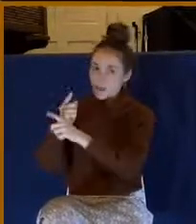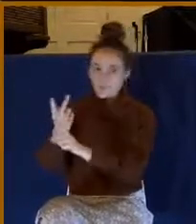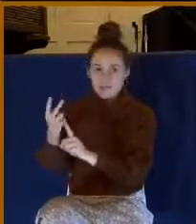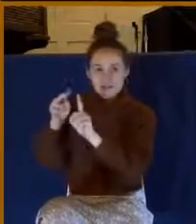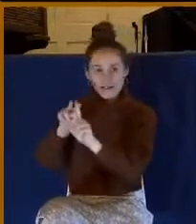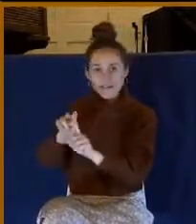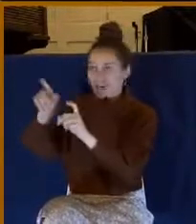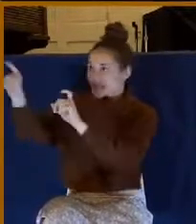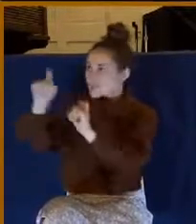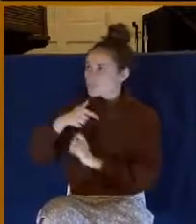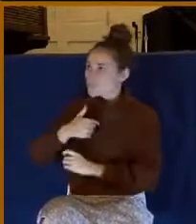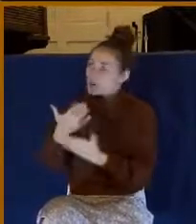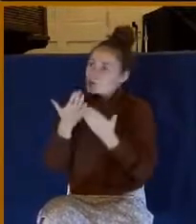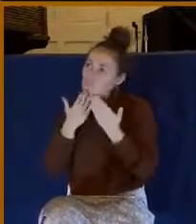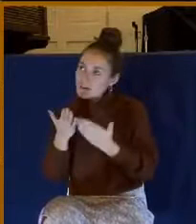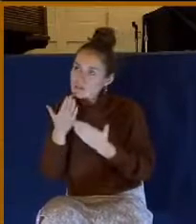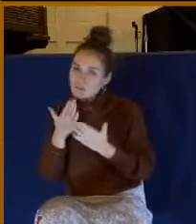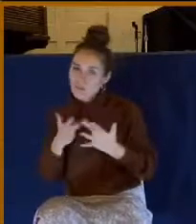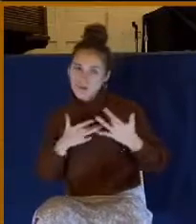grateful heart.